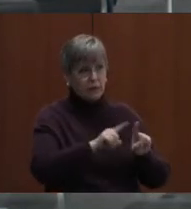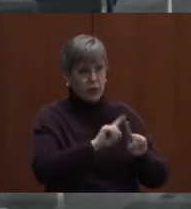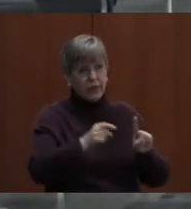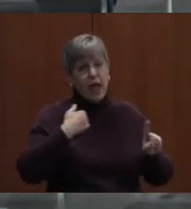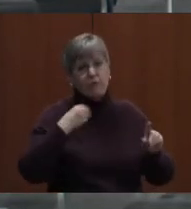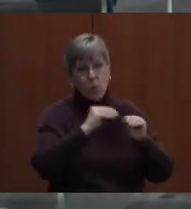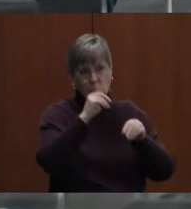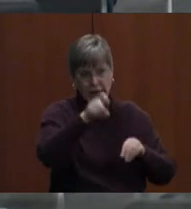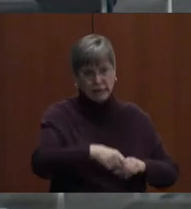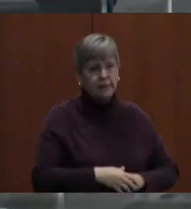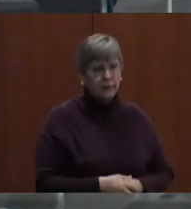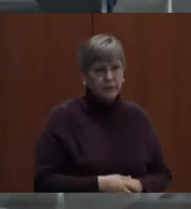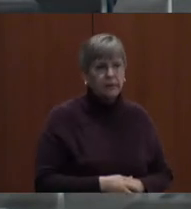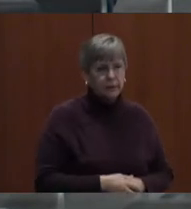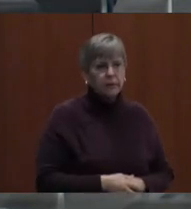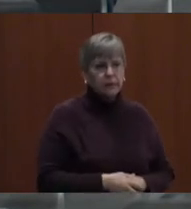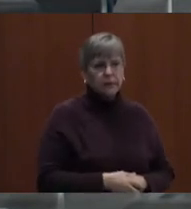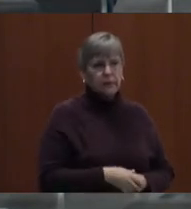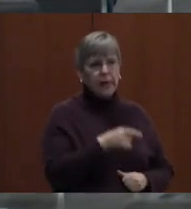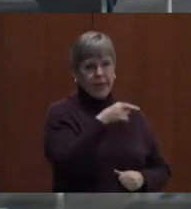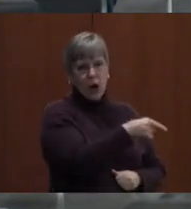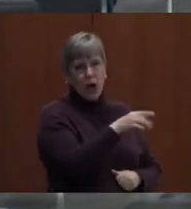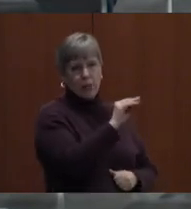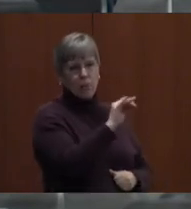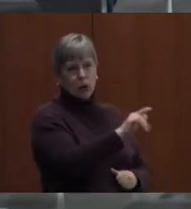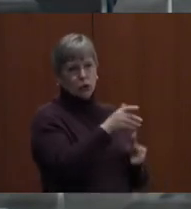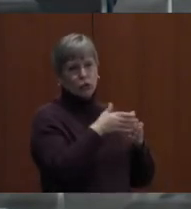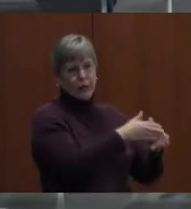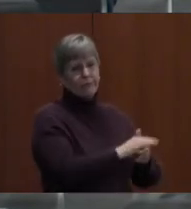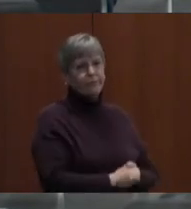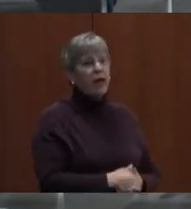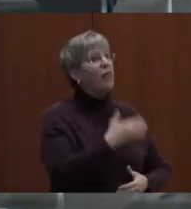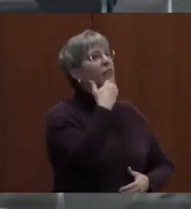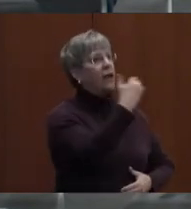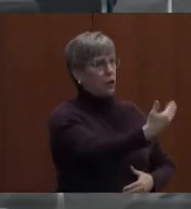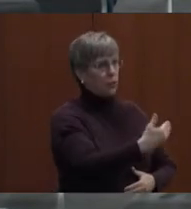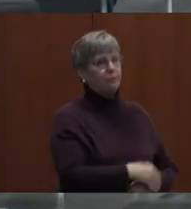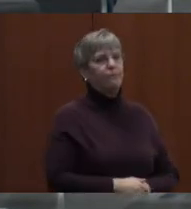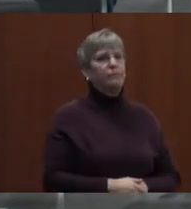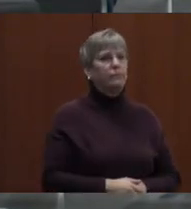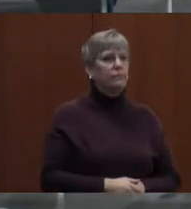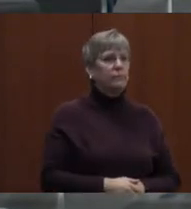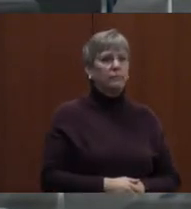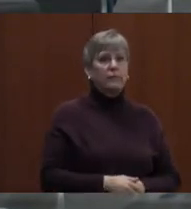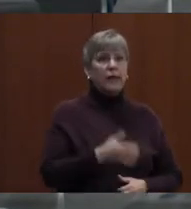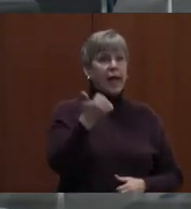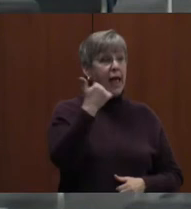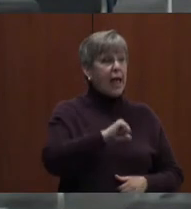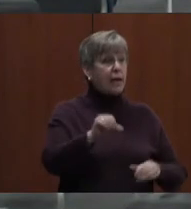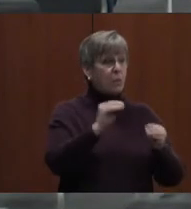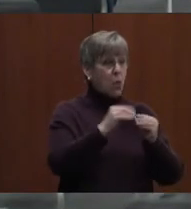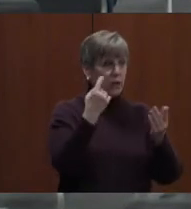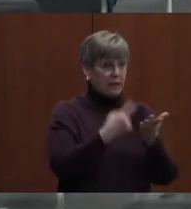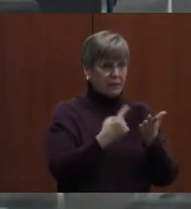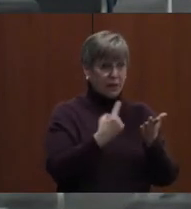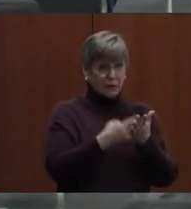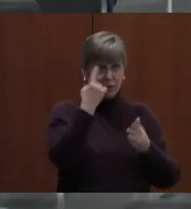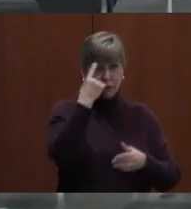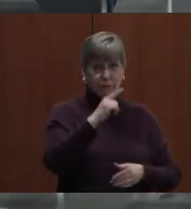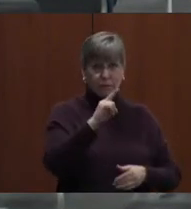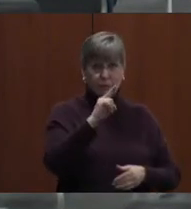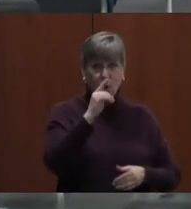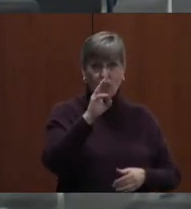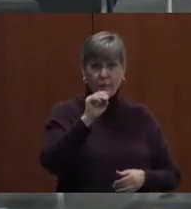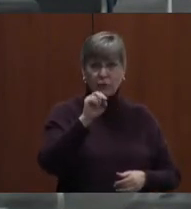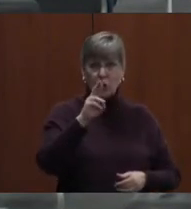need to. Okay. Okay. Gotcha. Thank you. Is there any further discussion on Mr. Bickford's